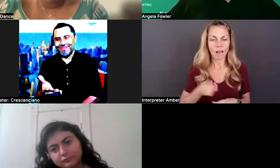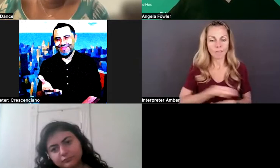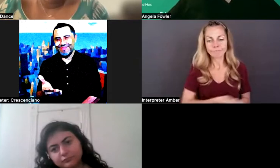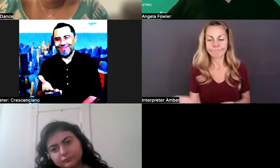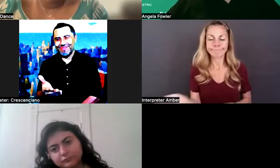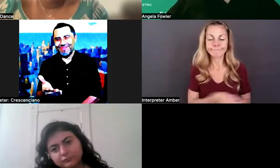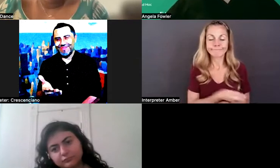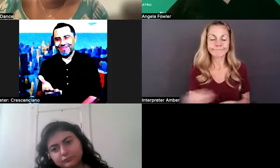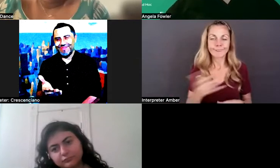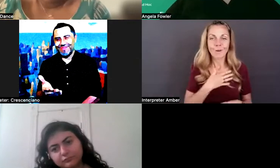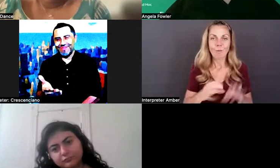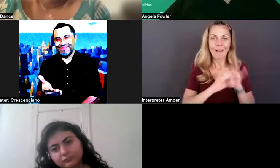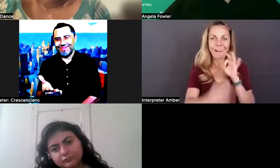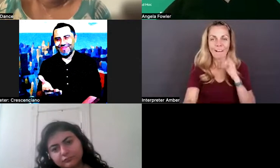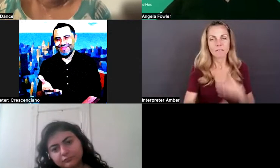obvious that I'm blind.